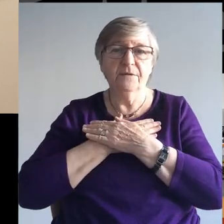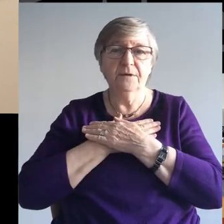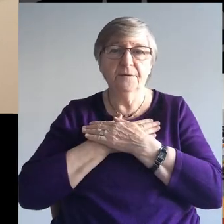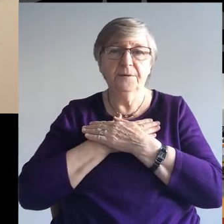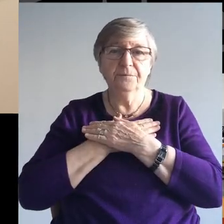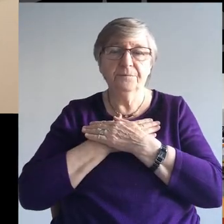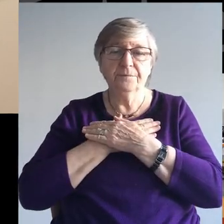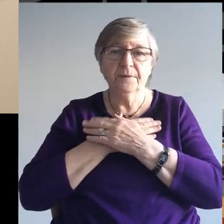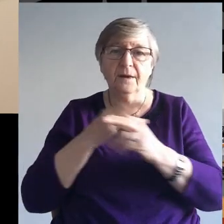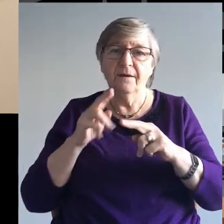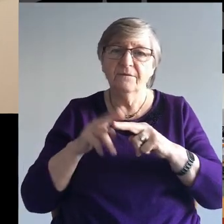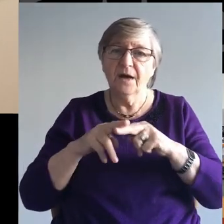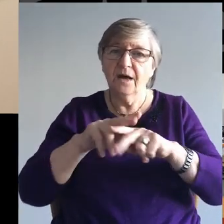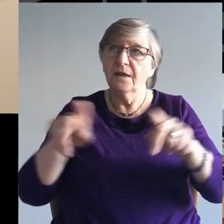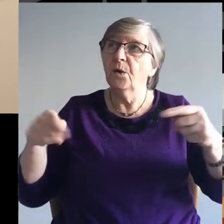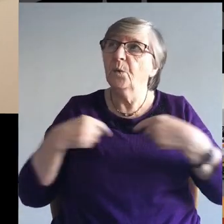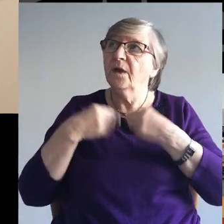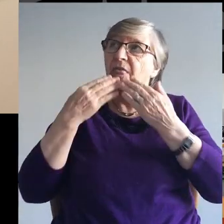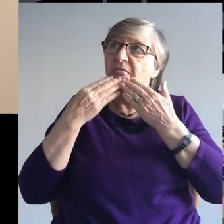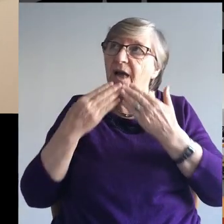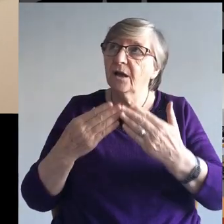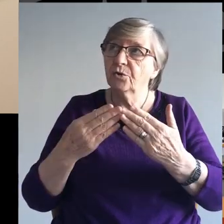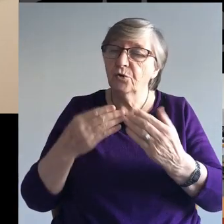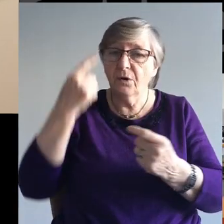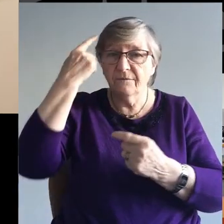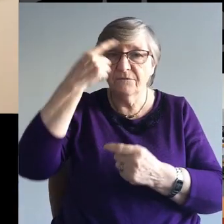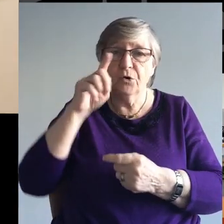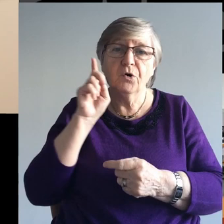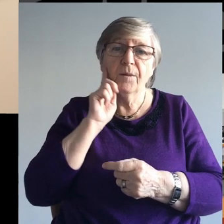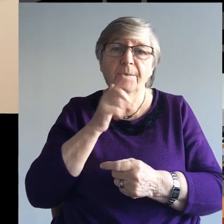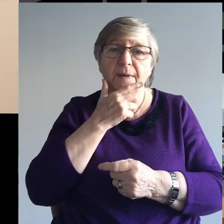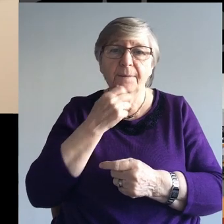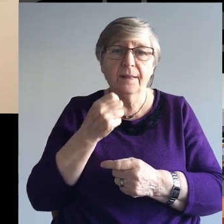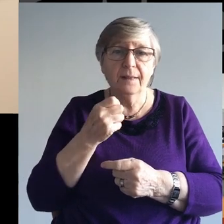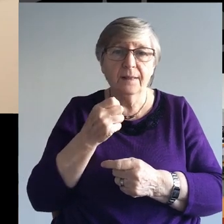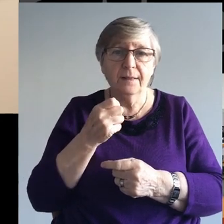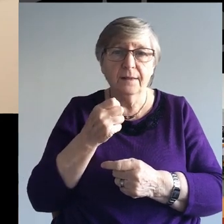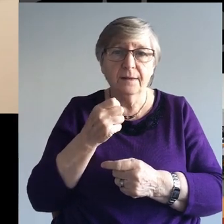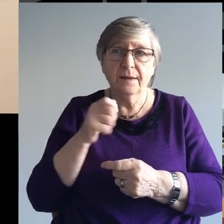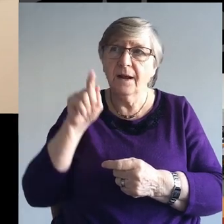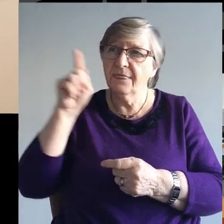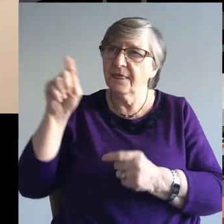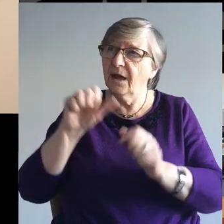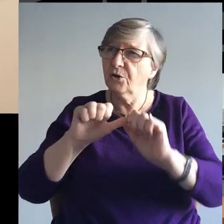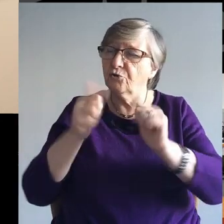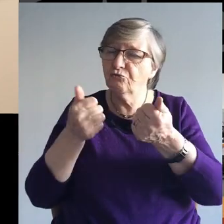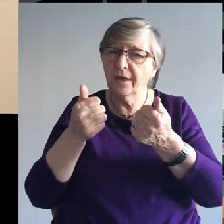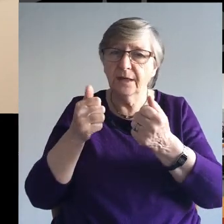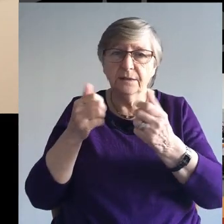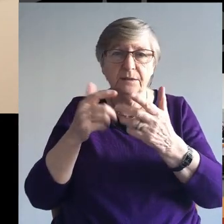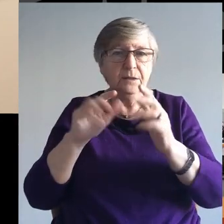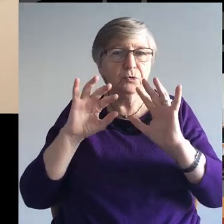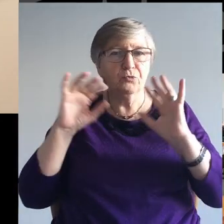Father, we thank you for those saints, that great cloud of witnesses.